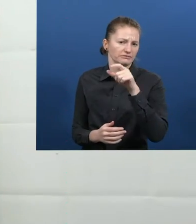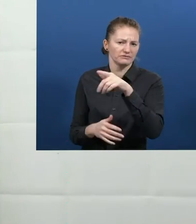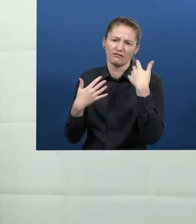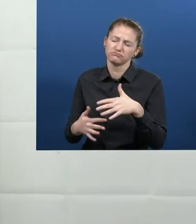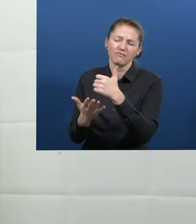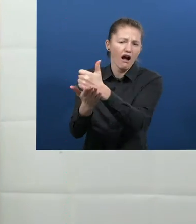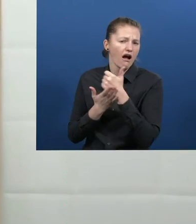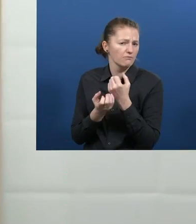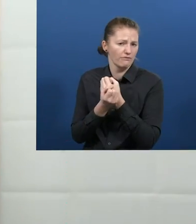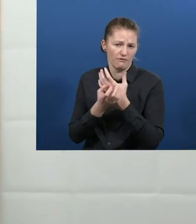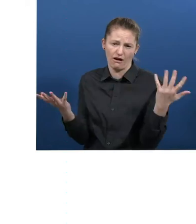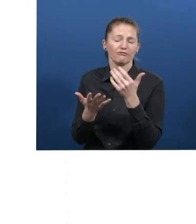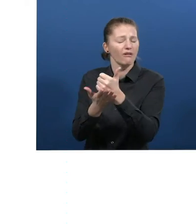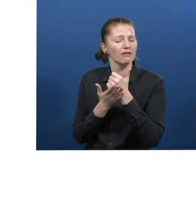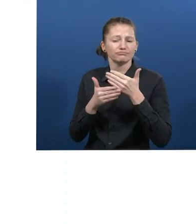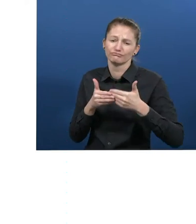me a lot, and they continue to help me.